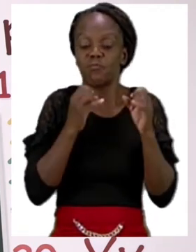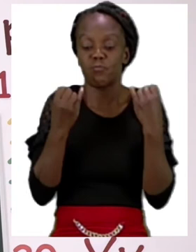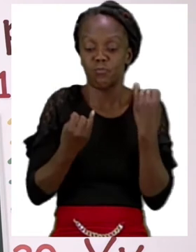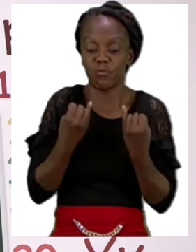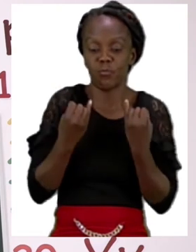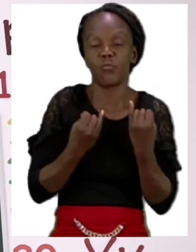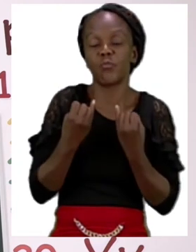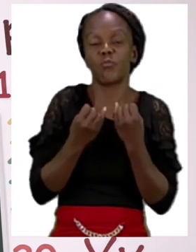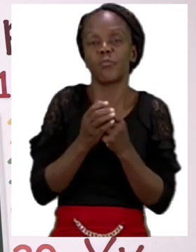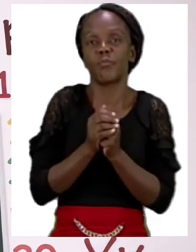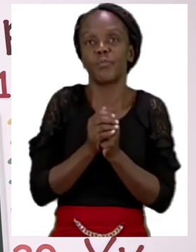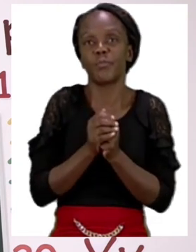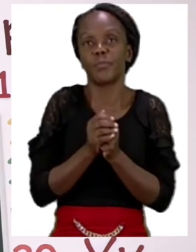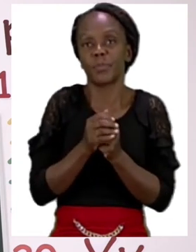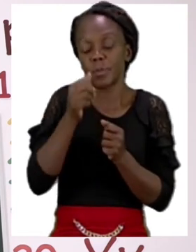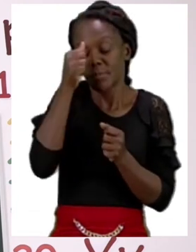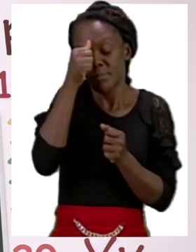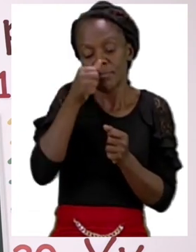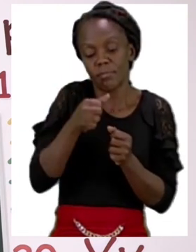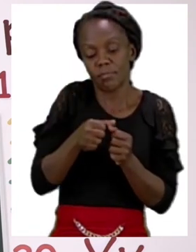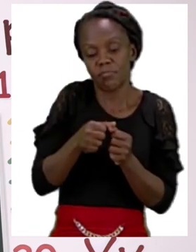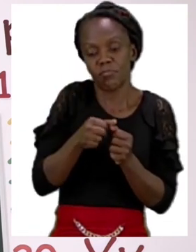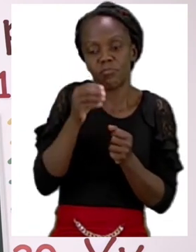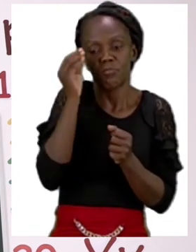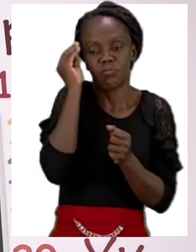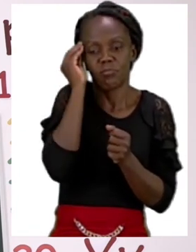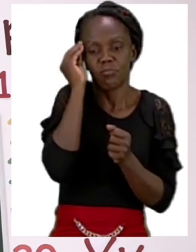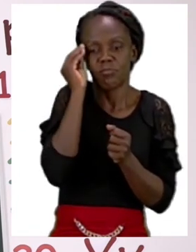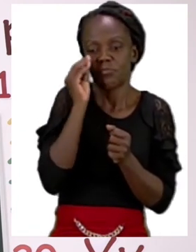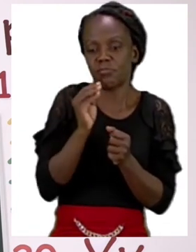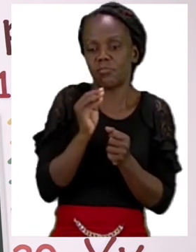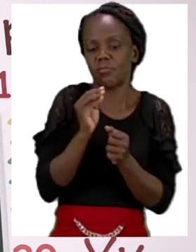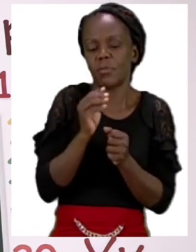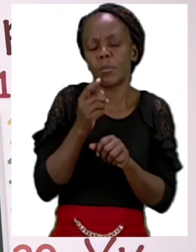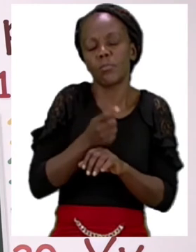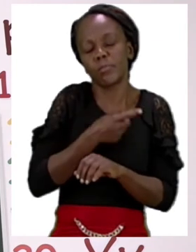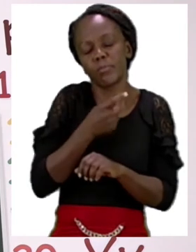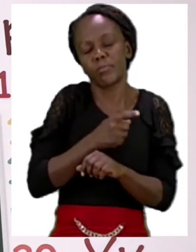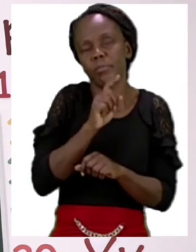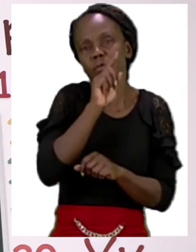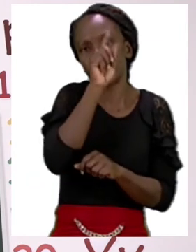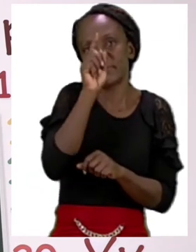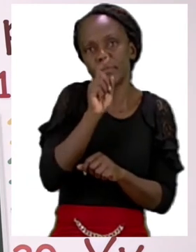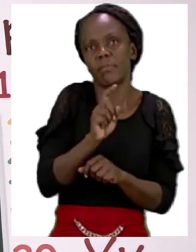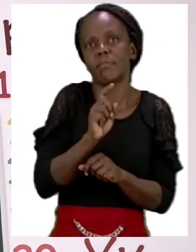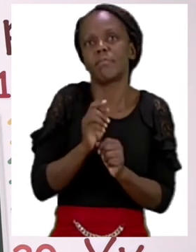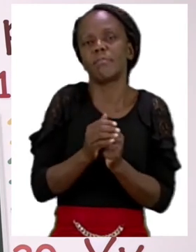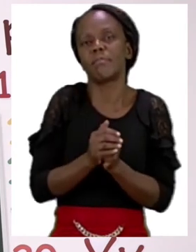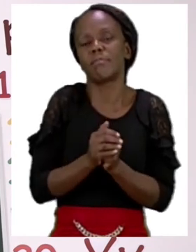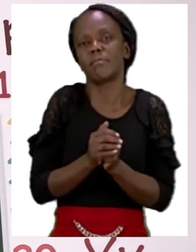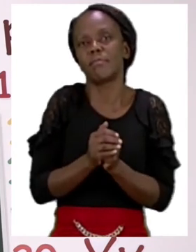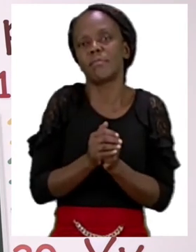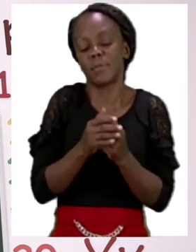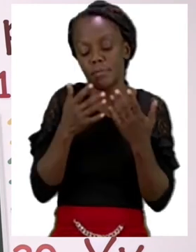Remember, if you don't know, you can always ask. So now that we are done with